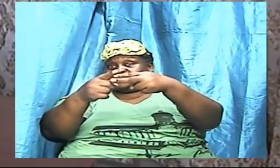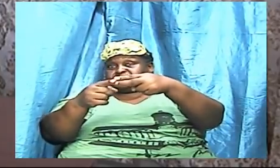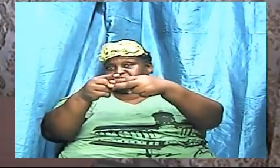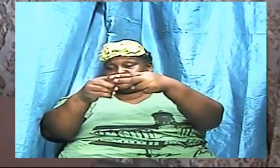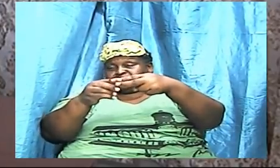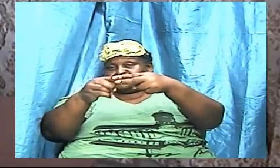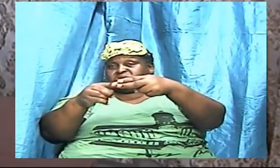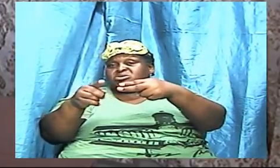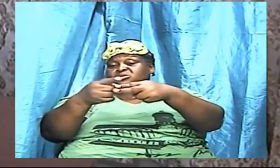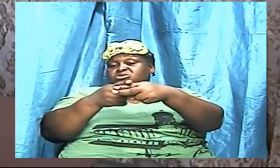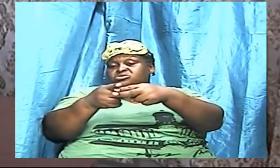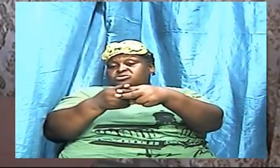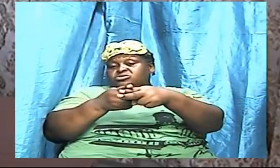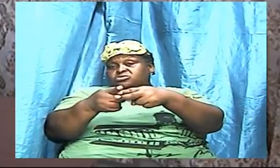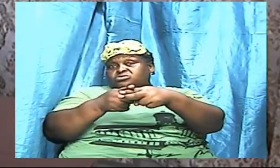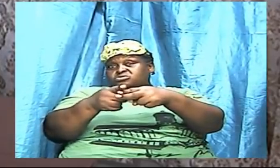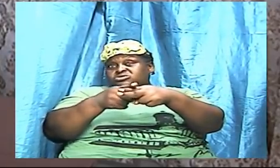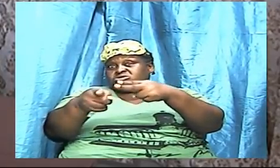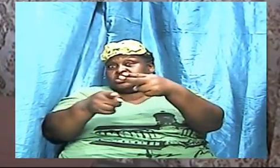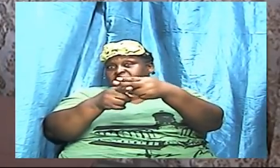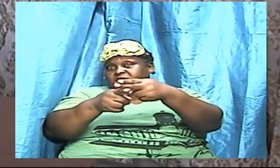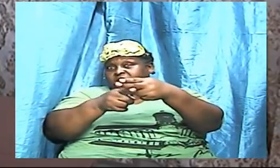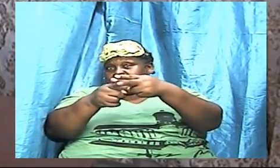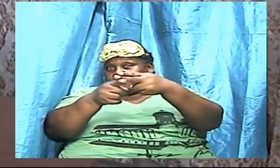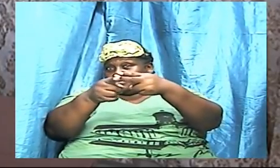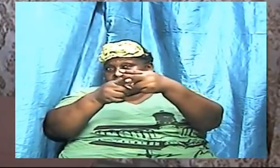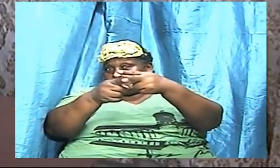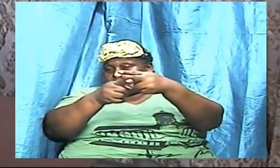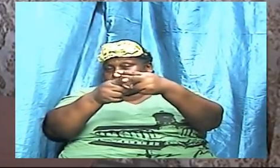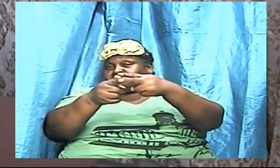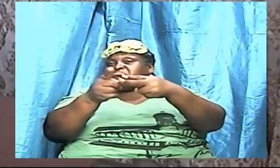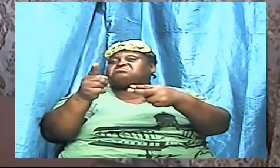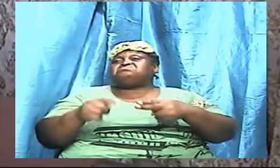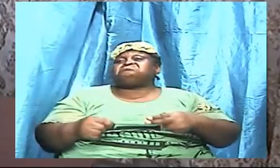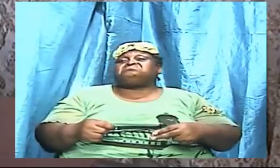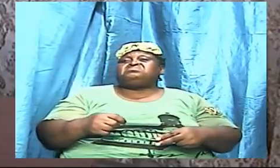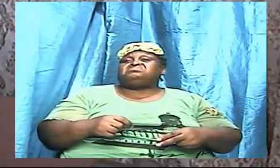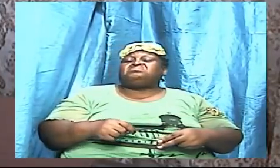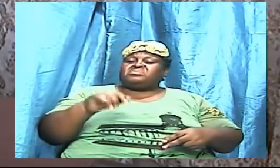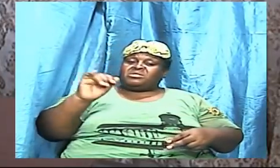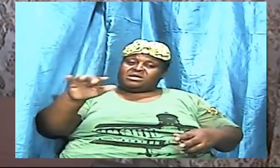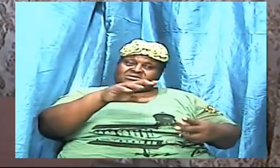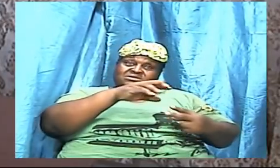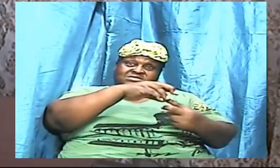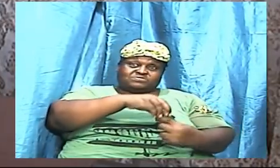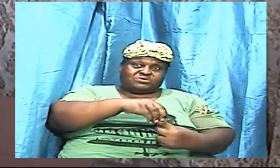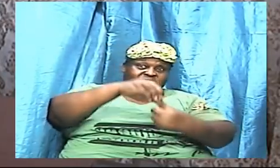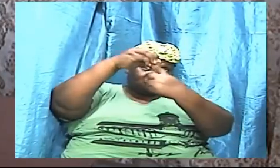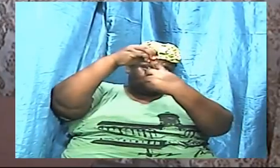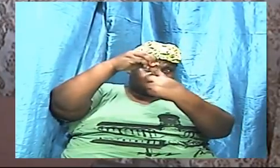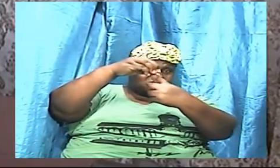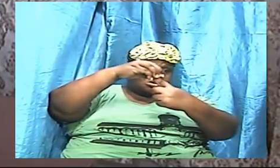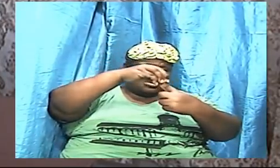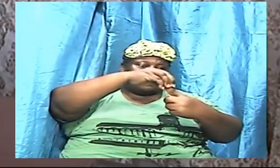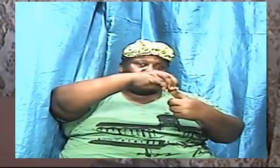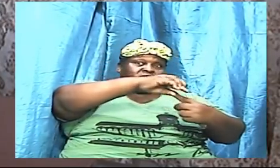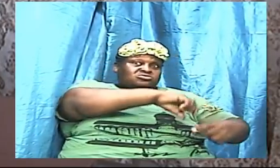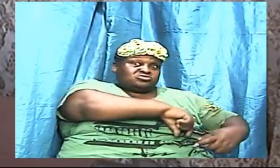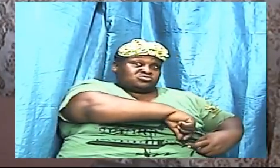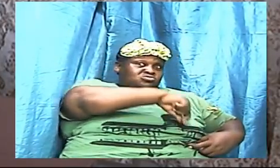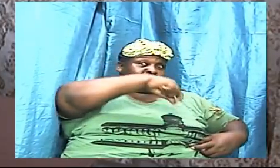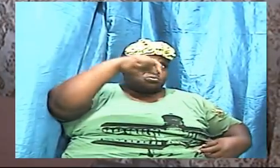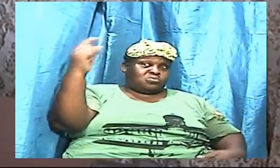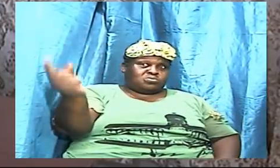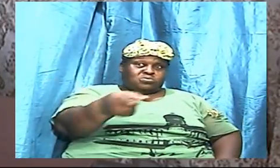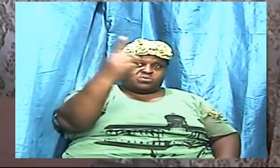both sides. That was the particular sword that the Roman soldiers used and caused